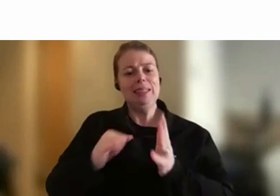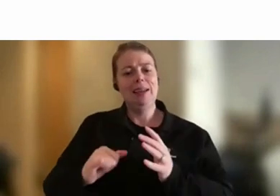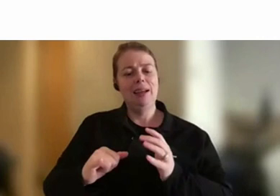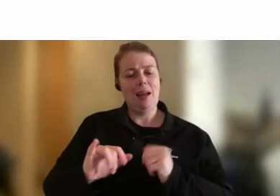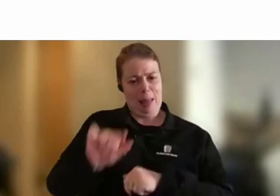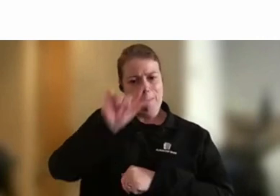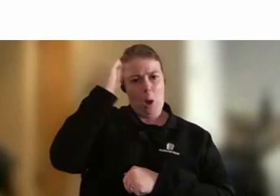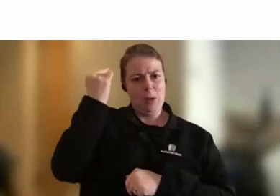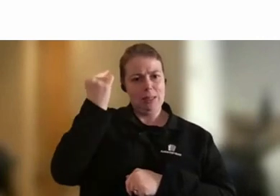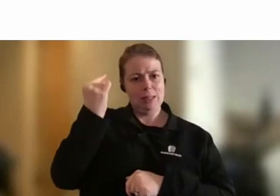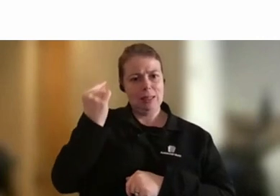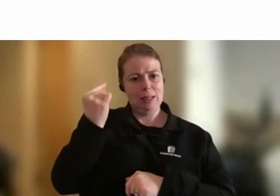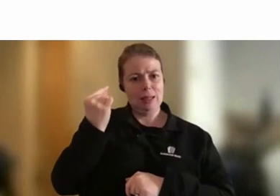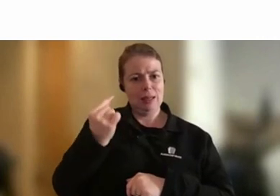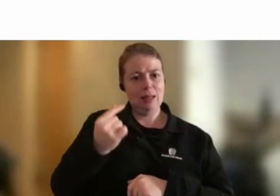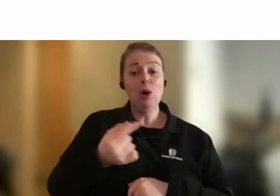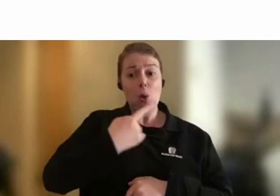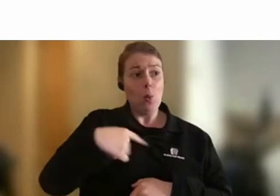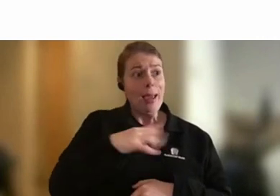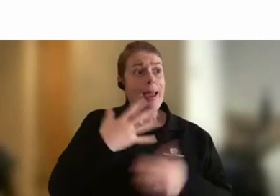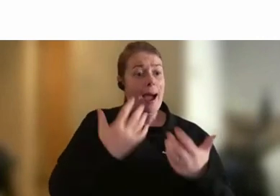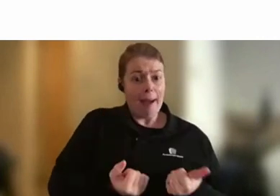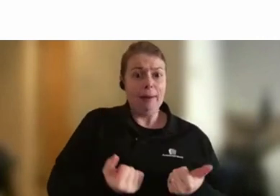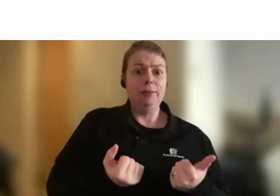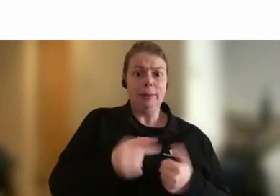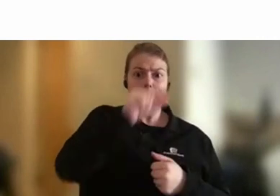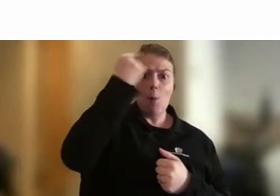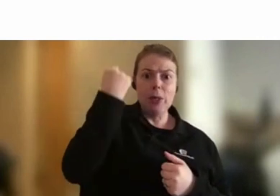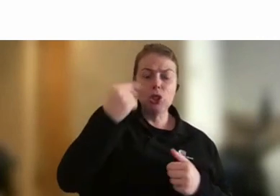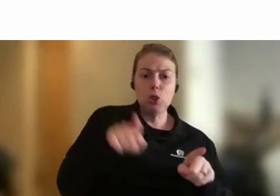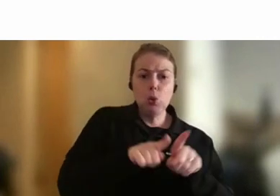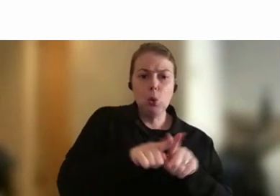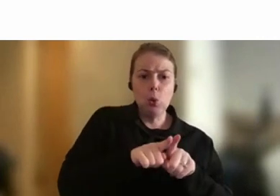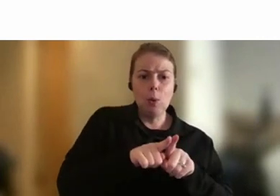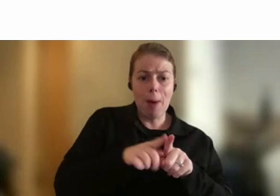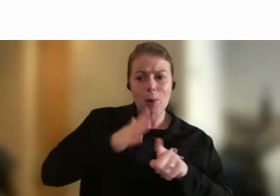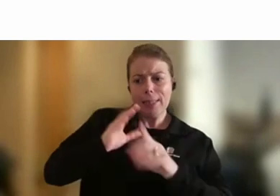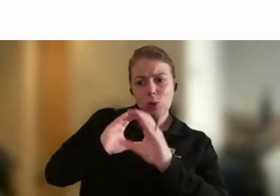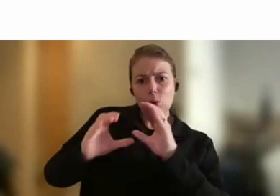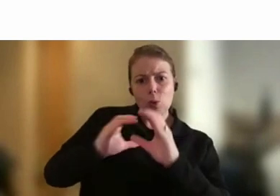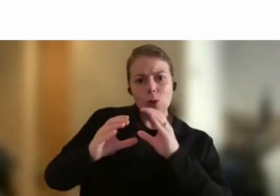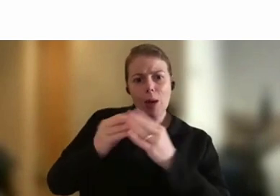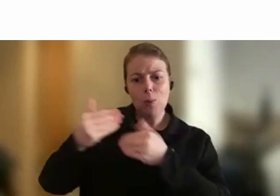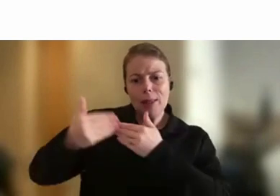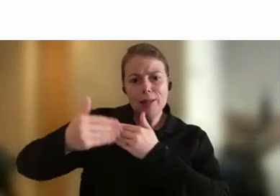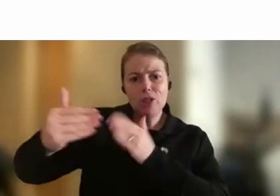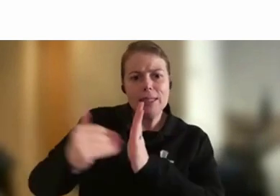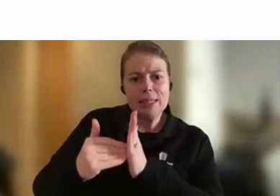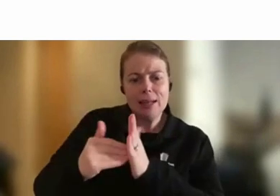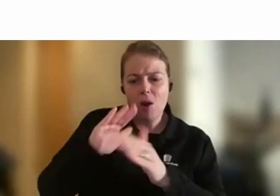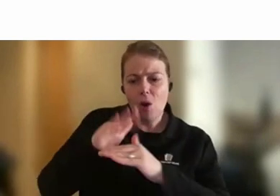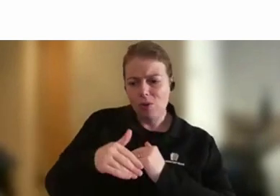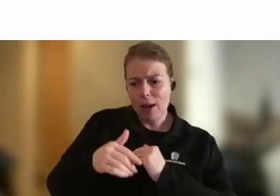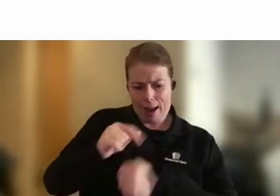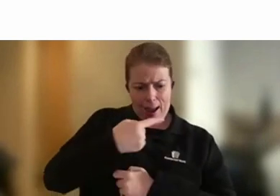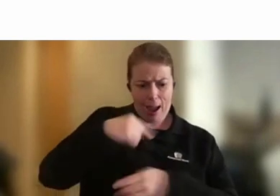APS and we need to do a better job of communicating with Gen Z about why what we do brings purpose to their lives. Because I think we focus